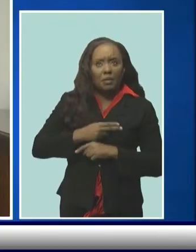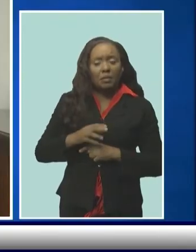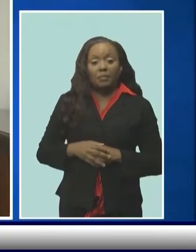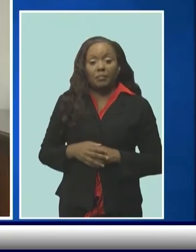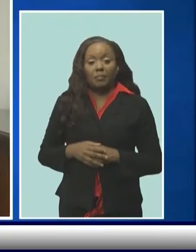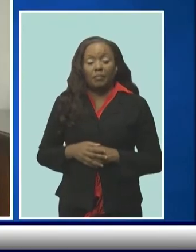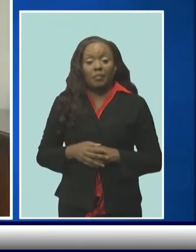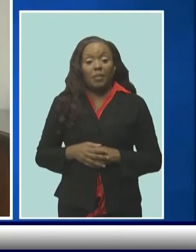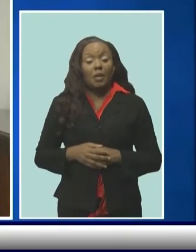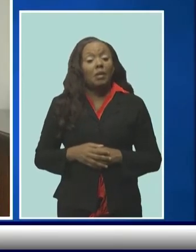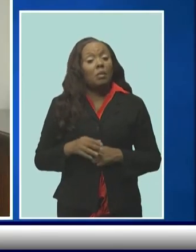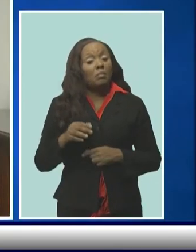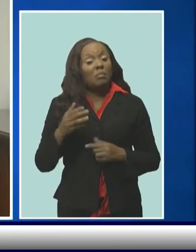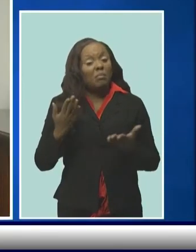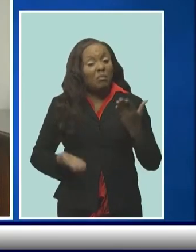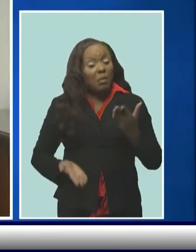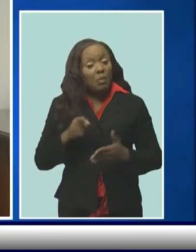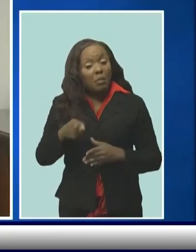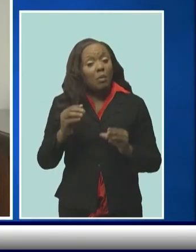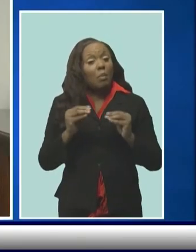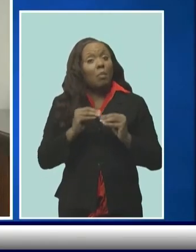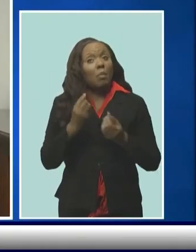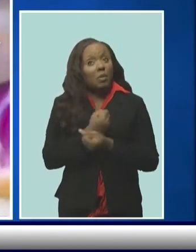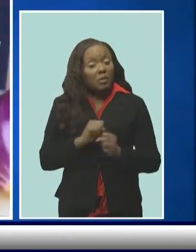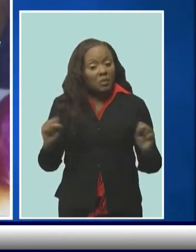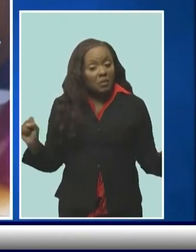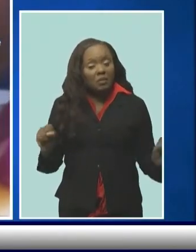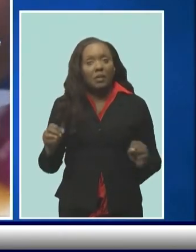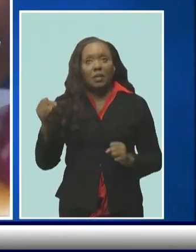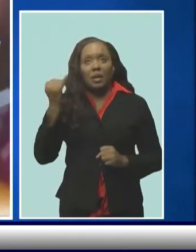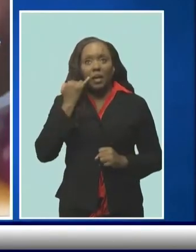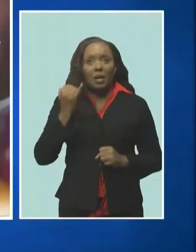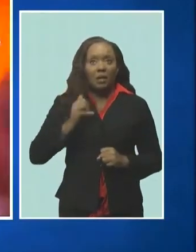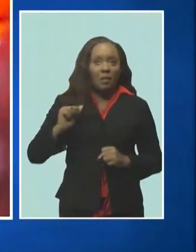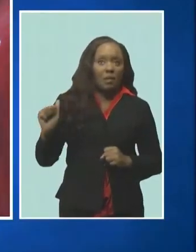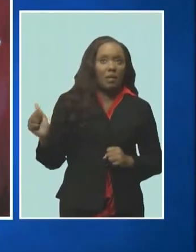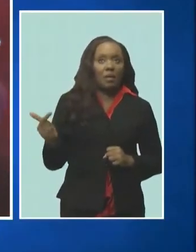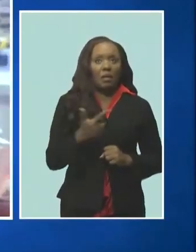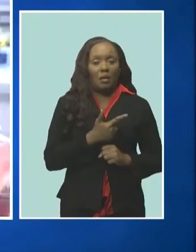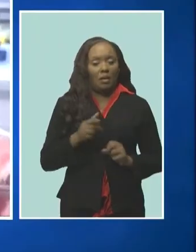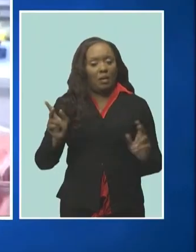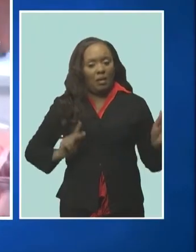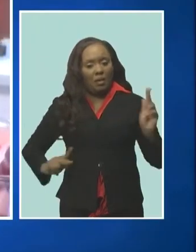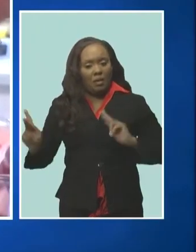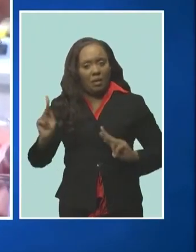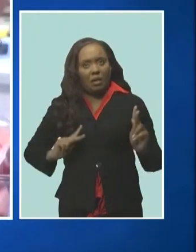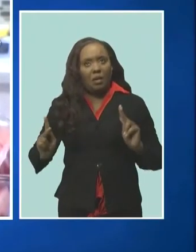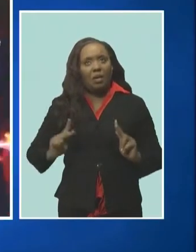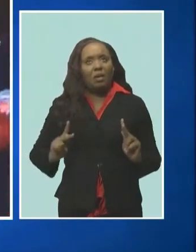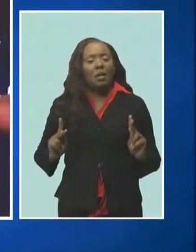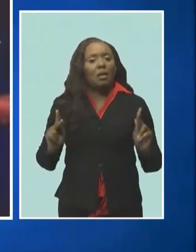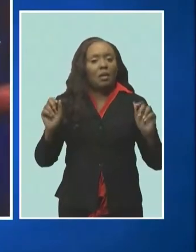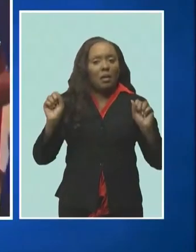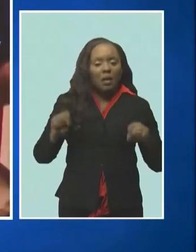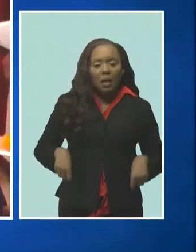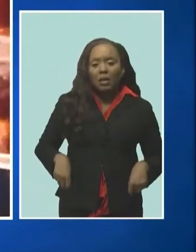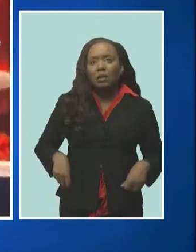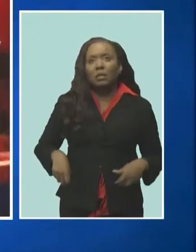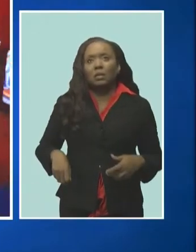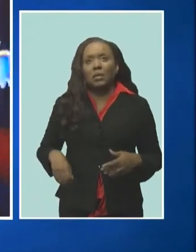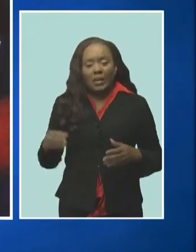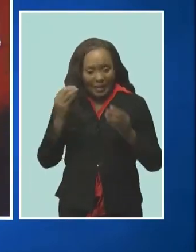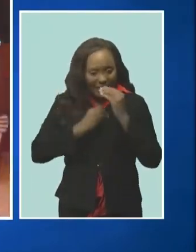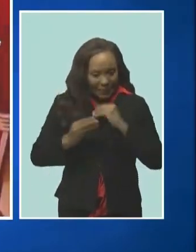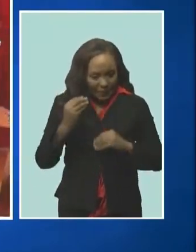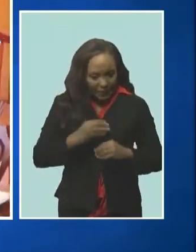guarantee you safety but you will be safer if everybody can eat a food if people cannot